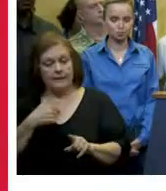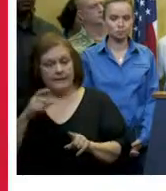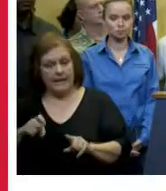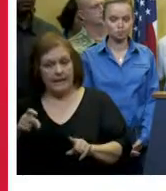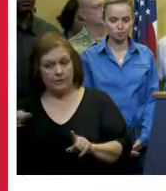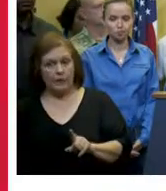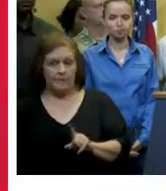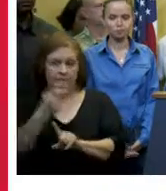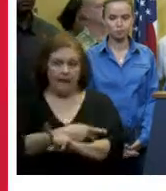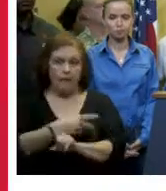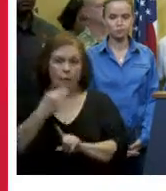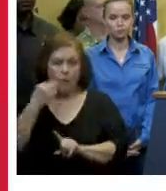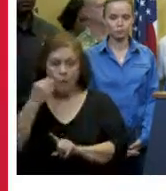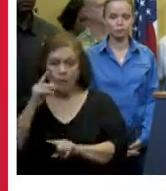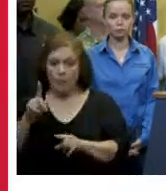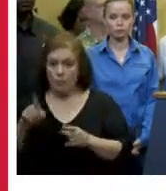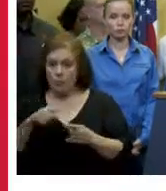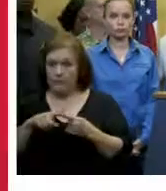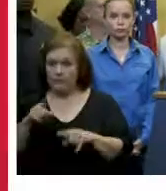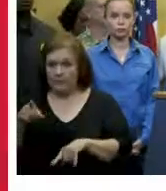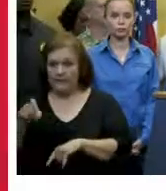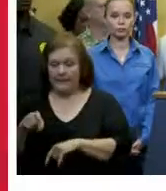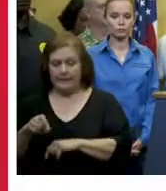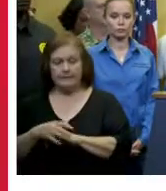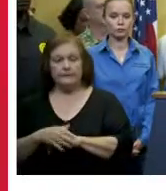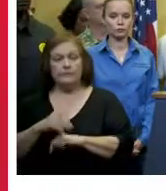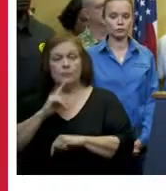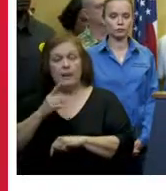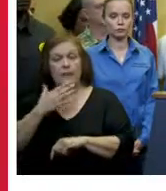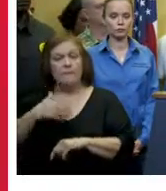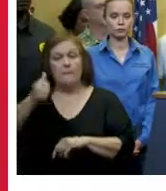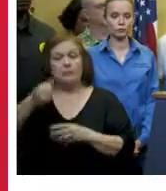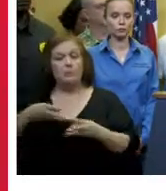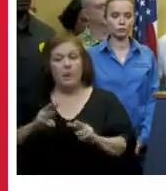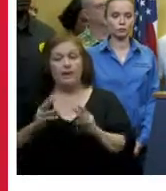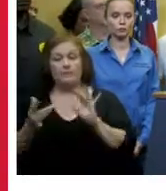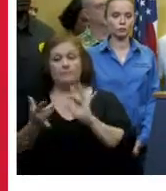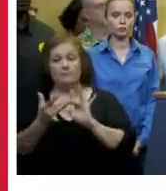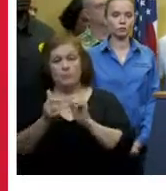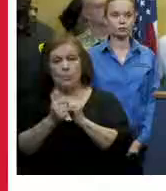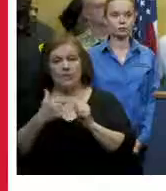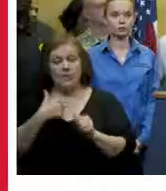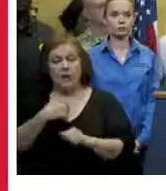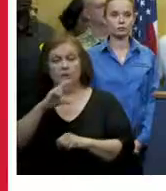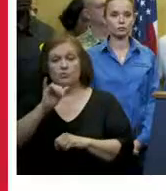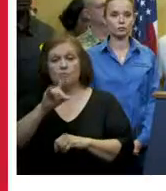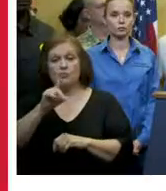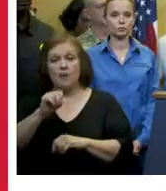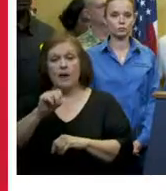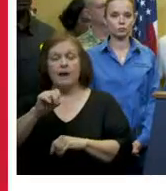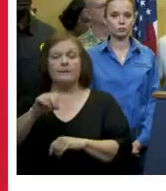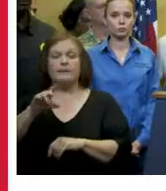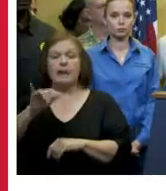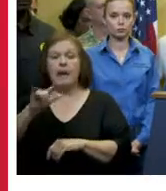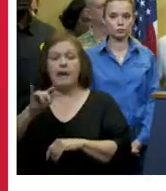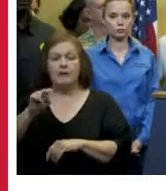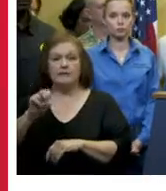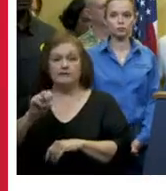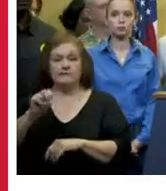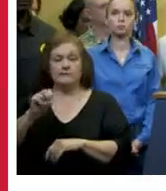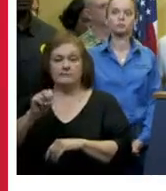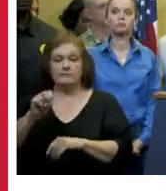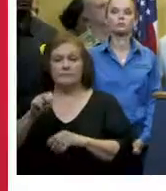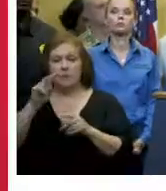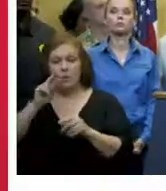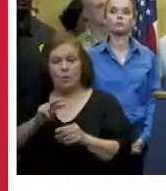develops we will be modifying our service so the very best way to stay in contact with us is our ride line 504-248